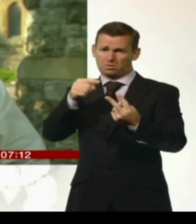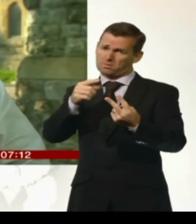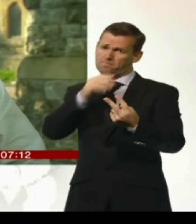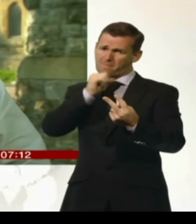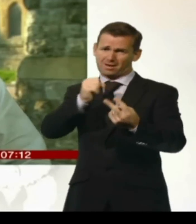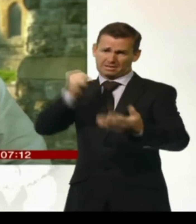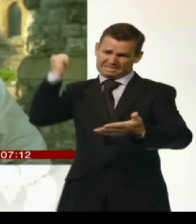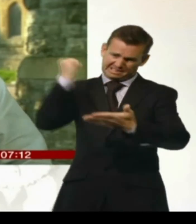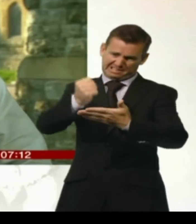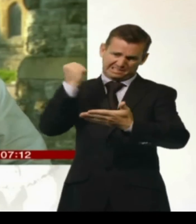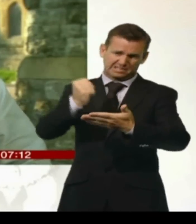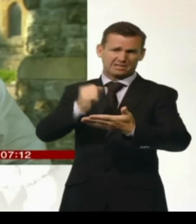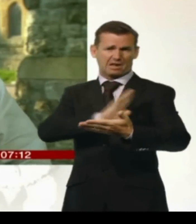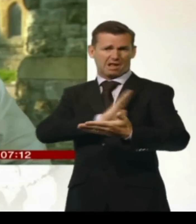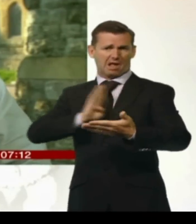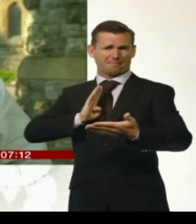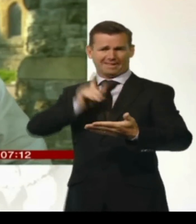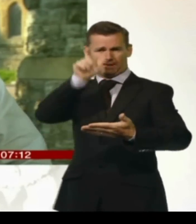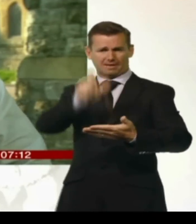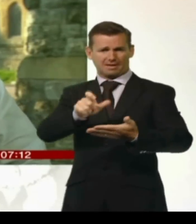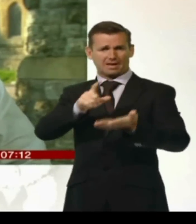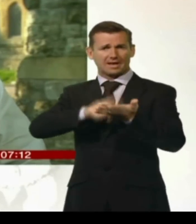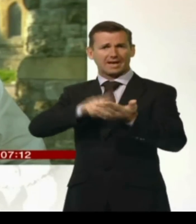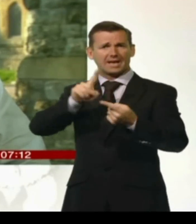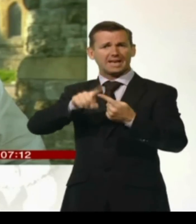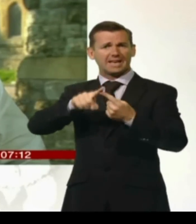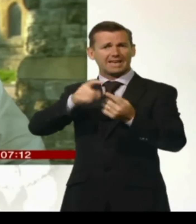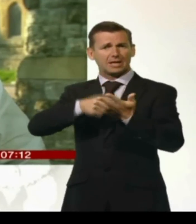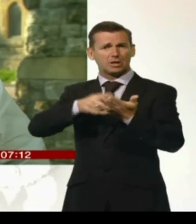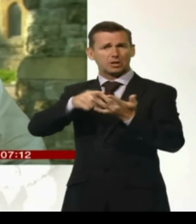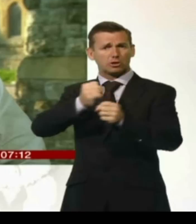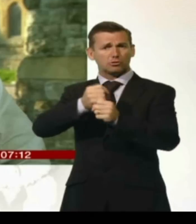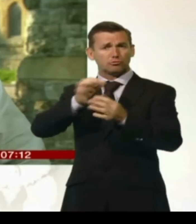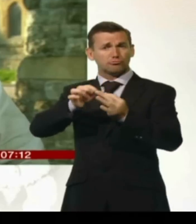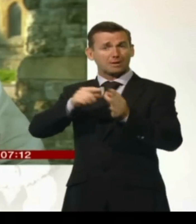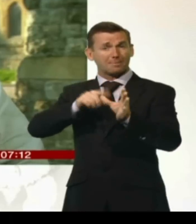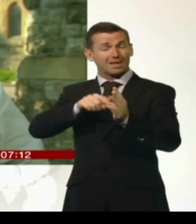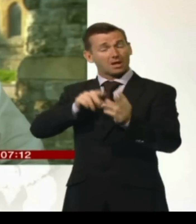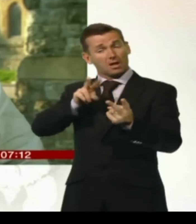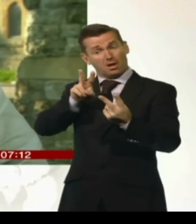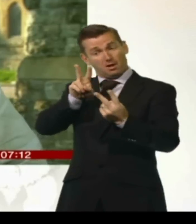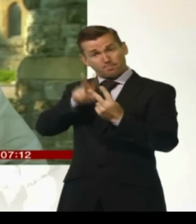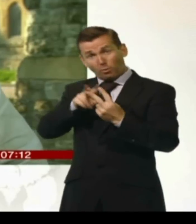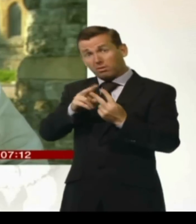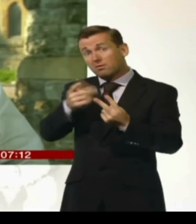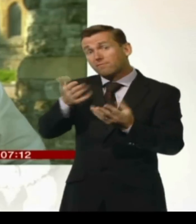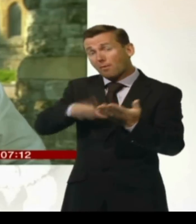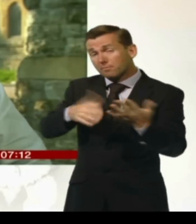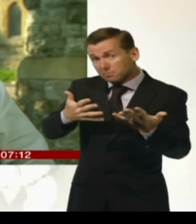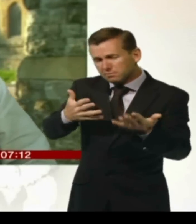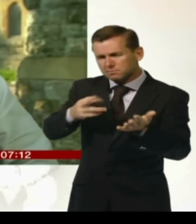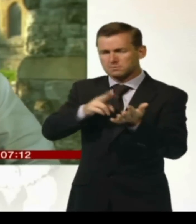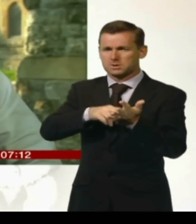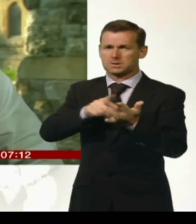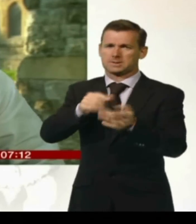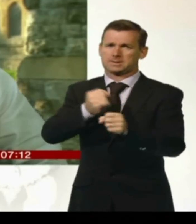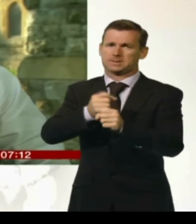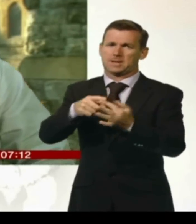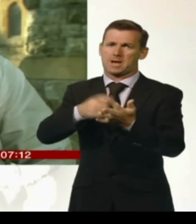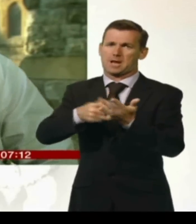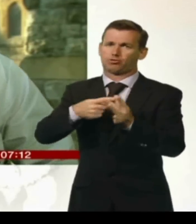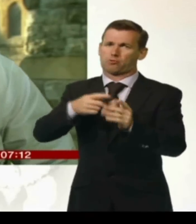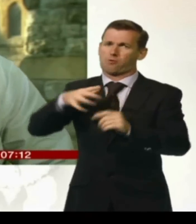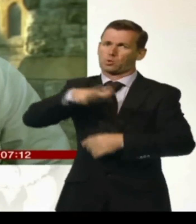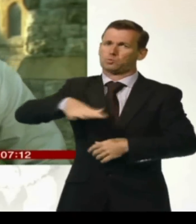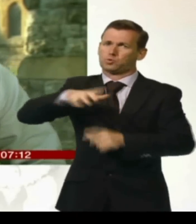virus called very, very violent, radical Islam is everywhere. And we're all trying our best now to pull together, to